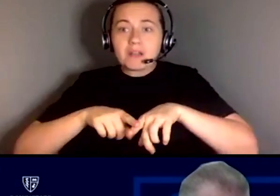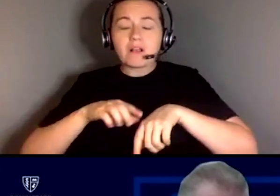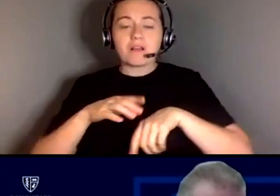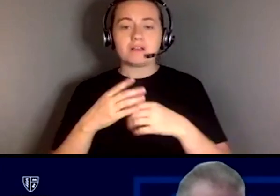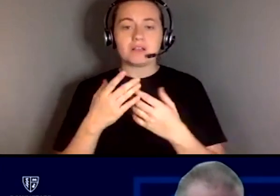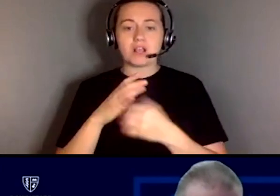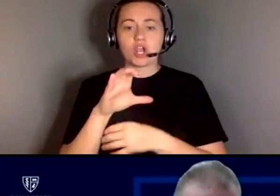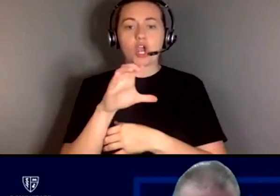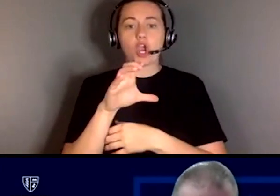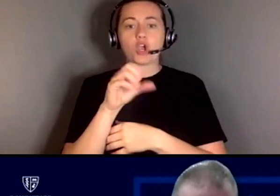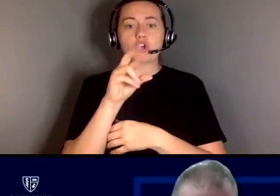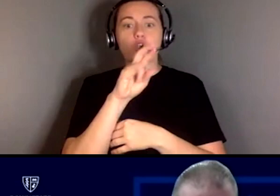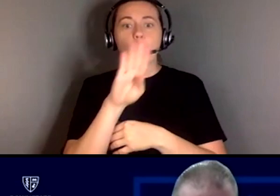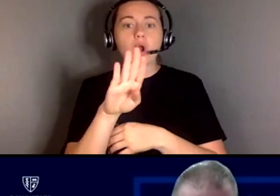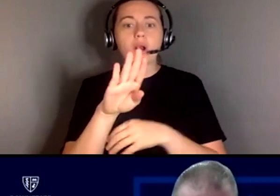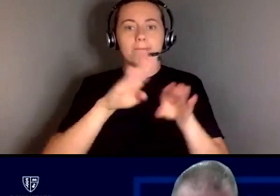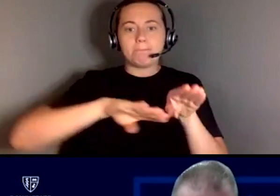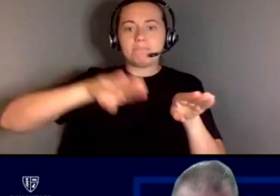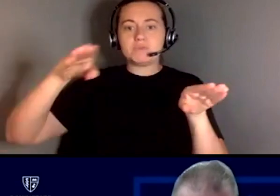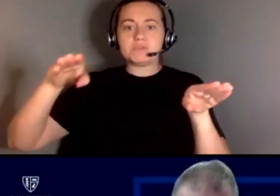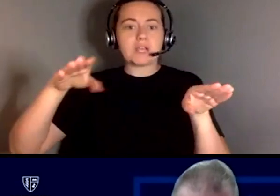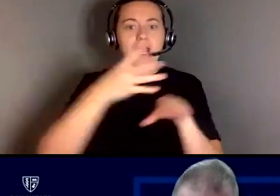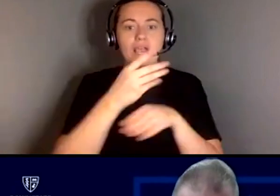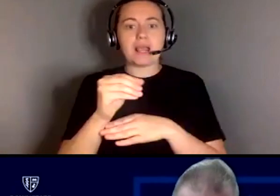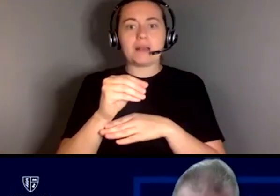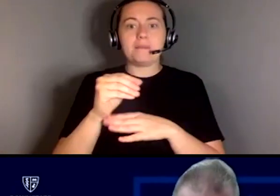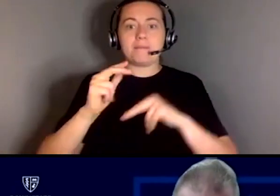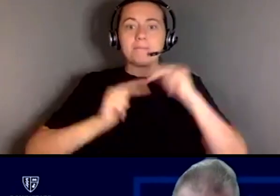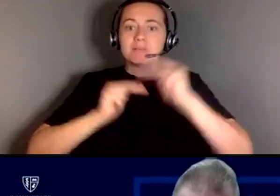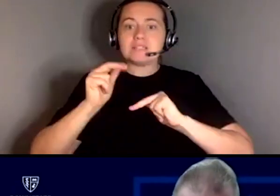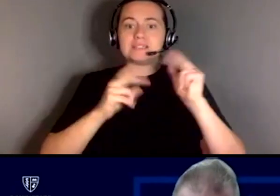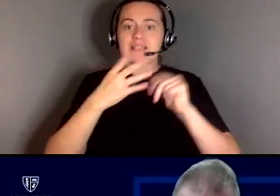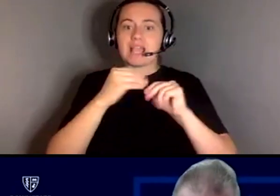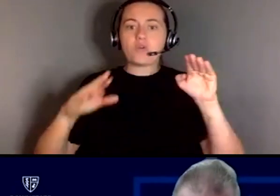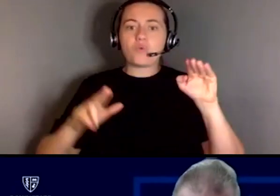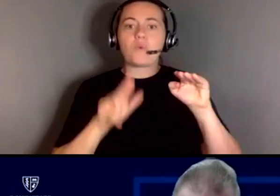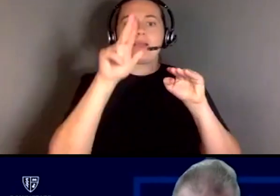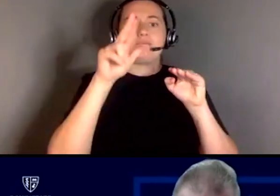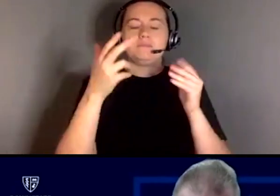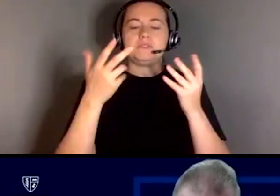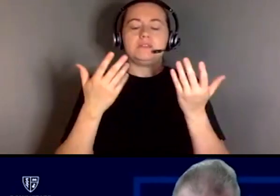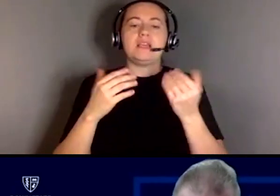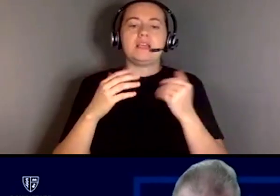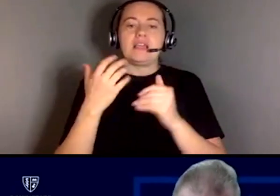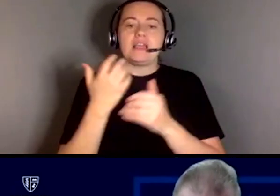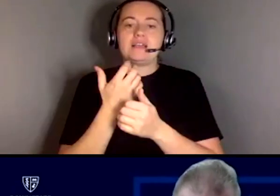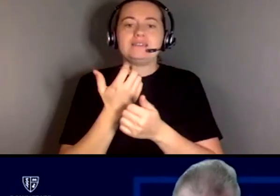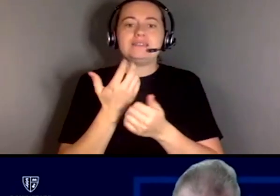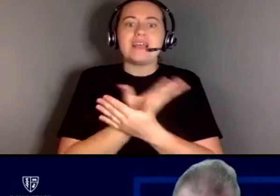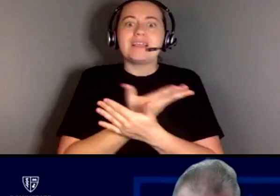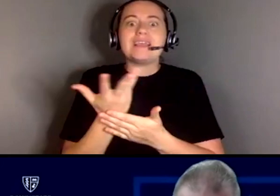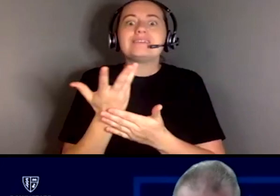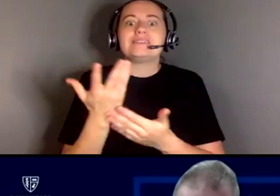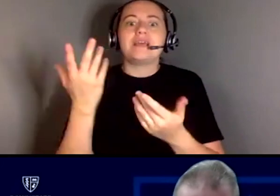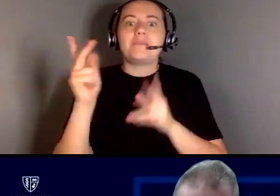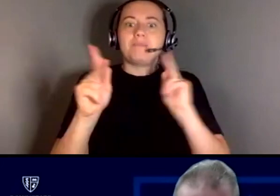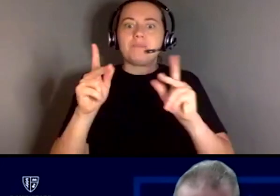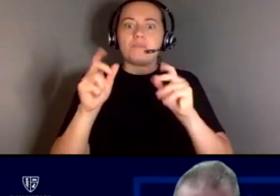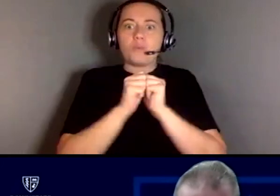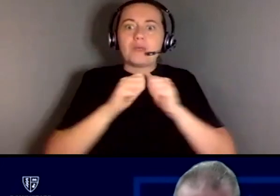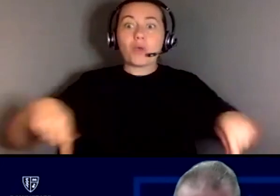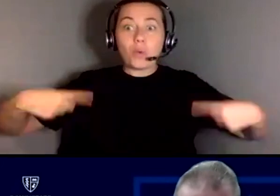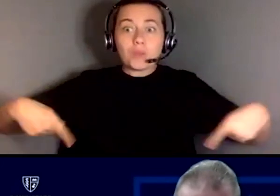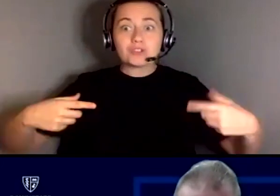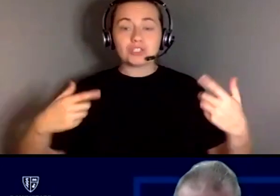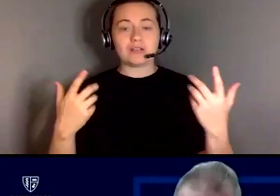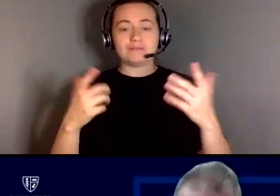cuts and buildings and ramps and you know everything that someone in a wheelchair relies on to get from A to B